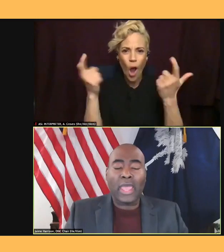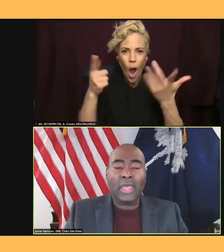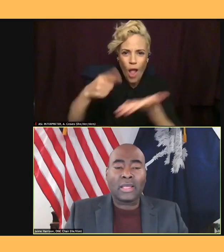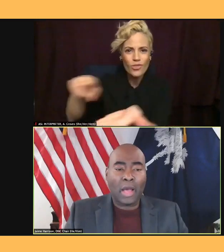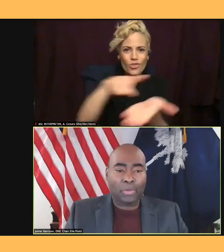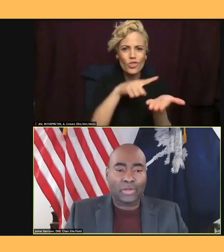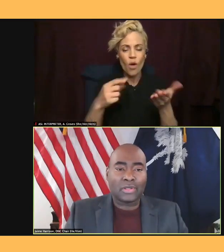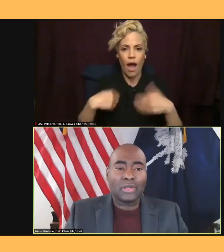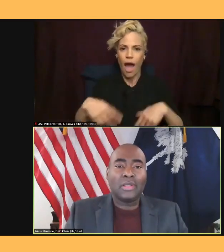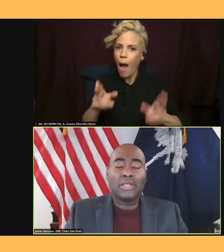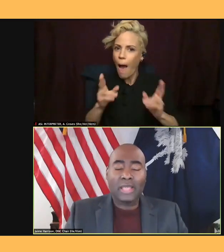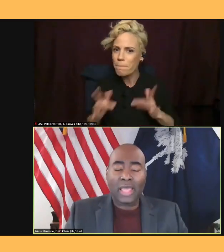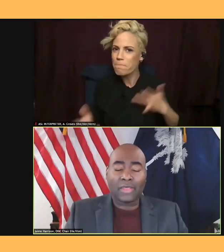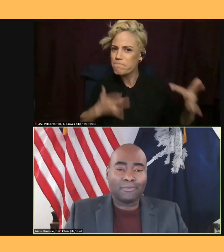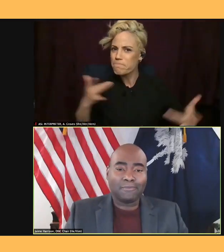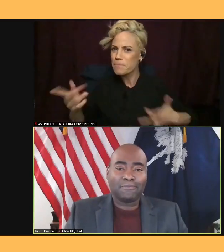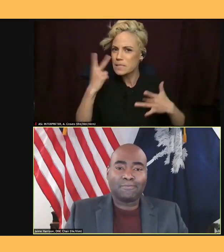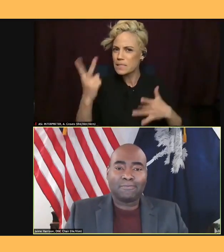together.